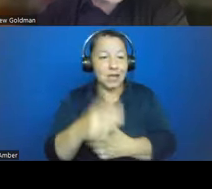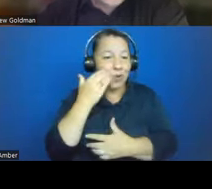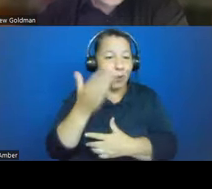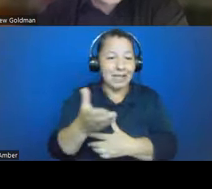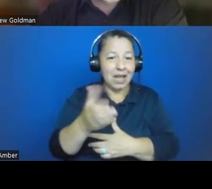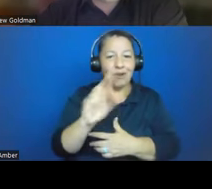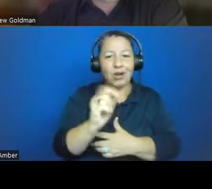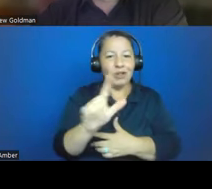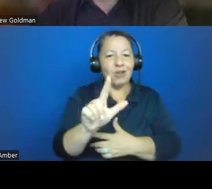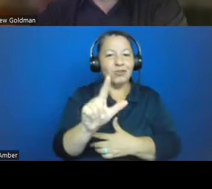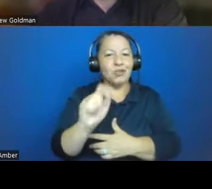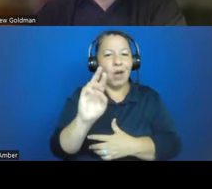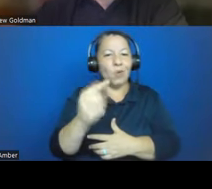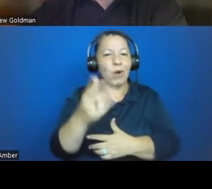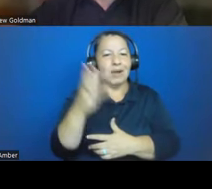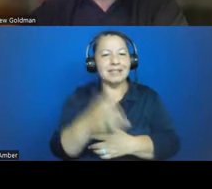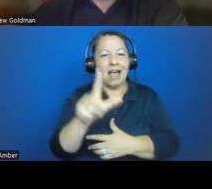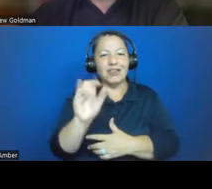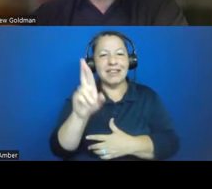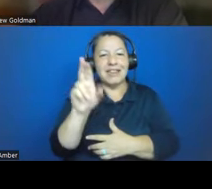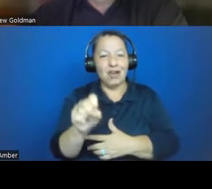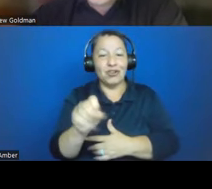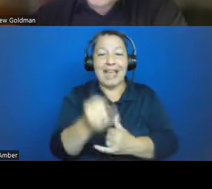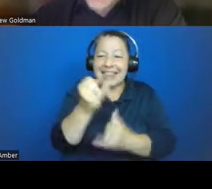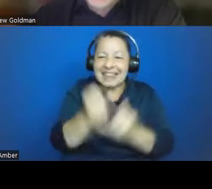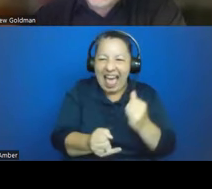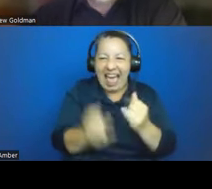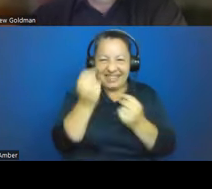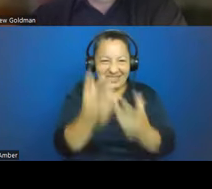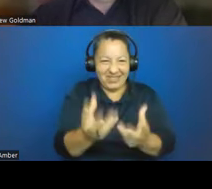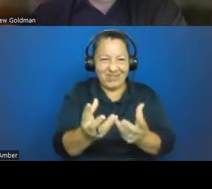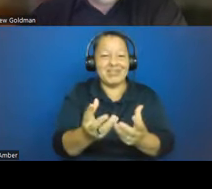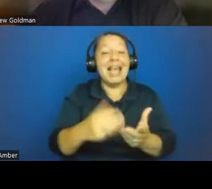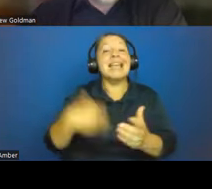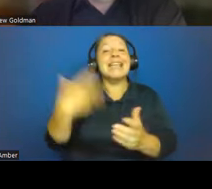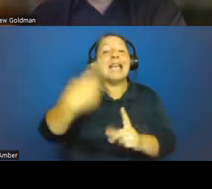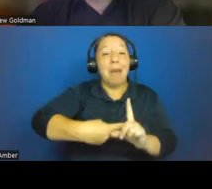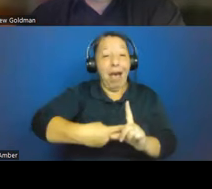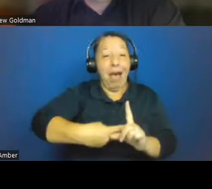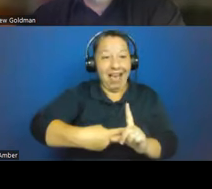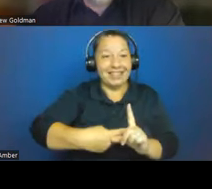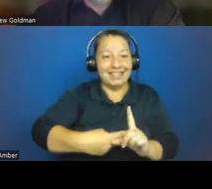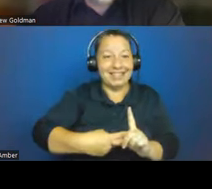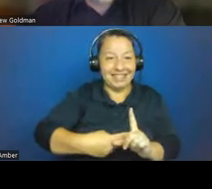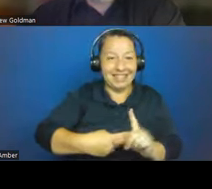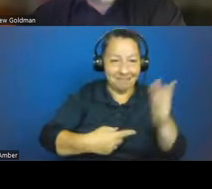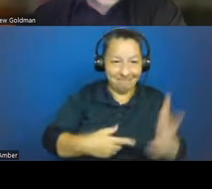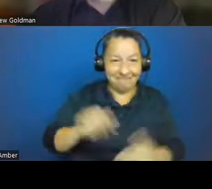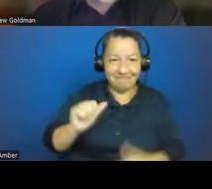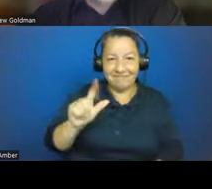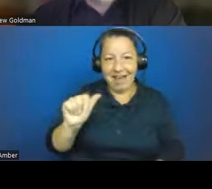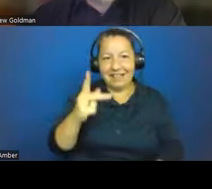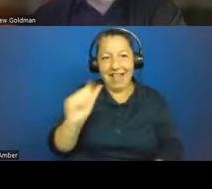lectures. All right. Last bit of news. Tune in next month. Alaka Wally from the Field Museum in